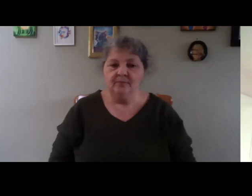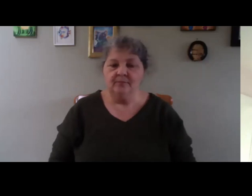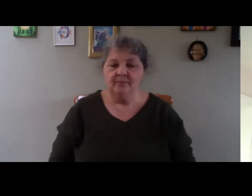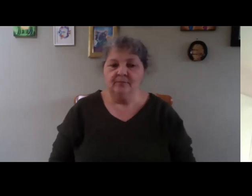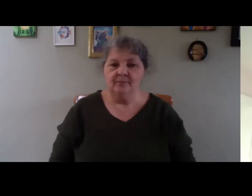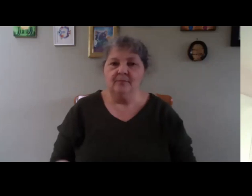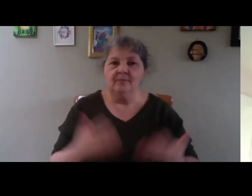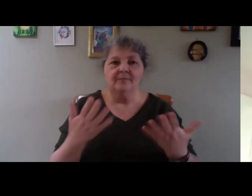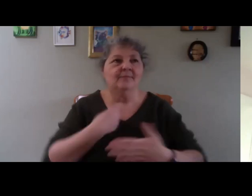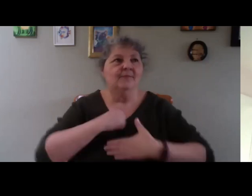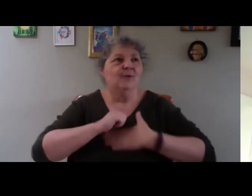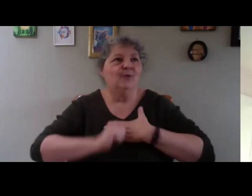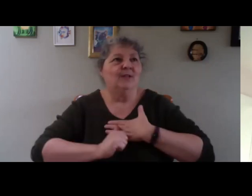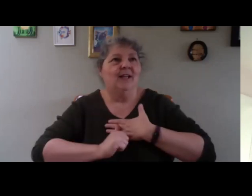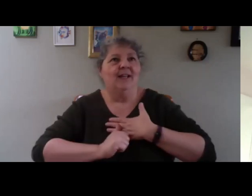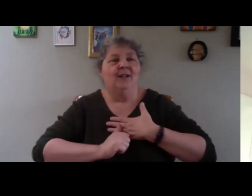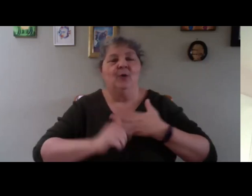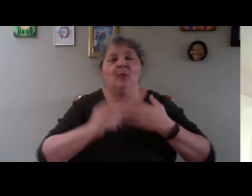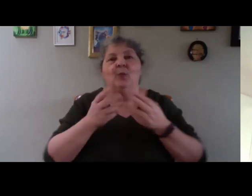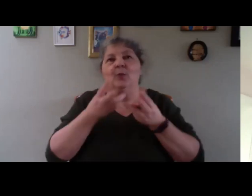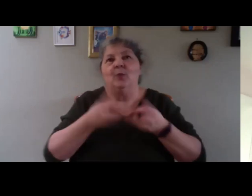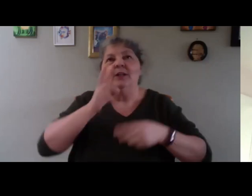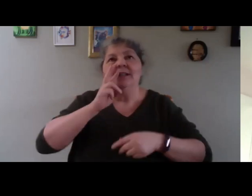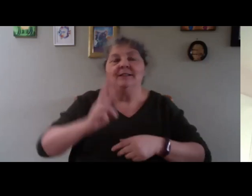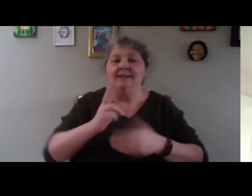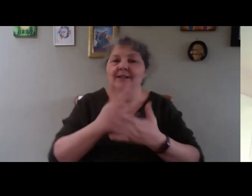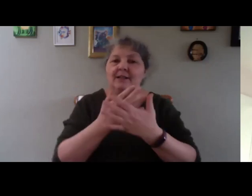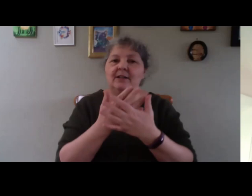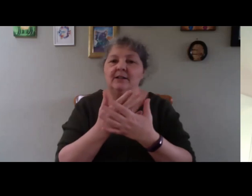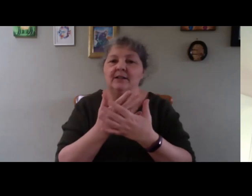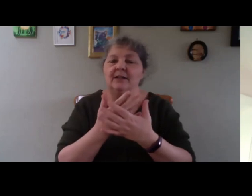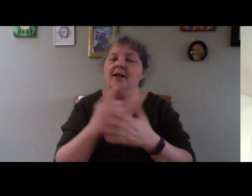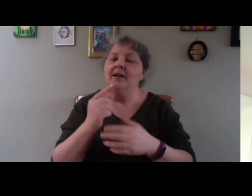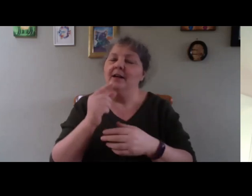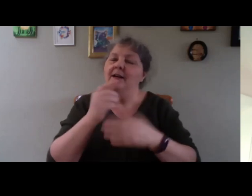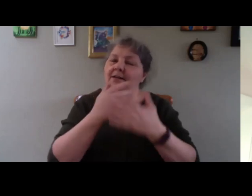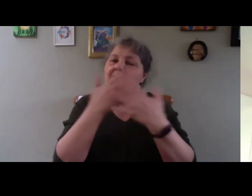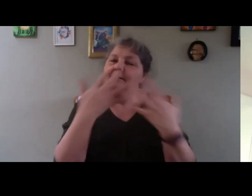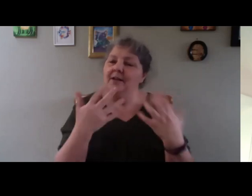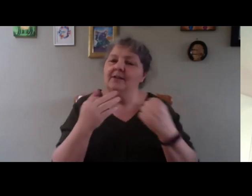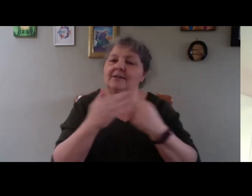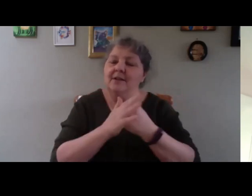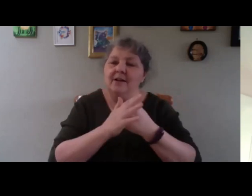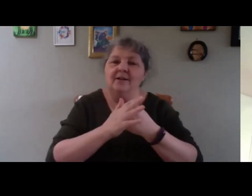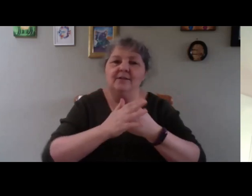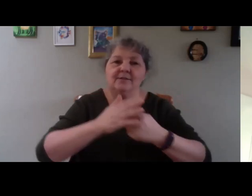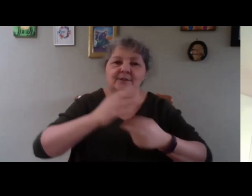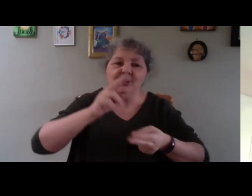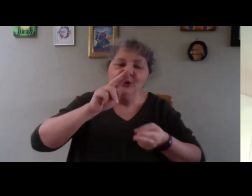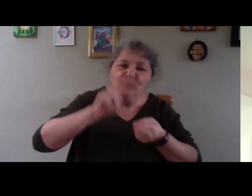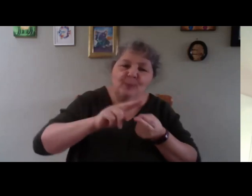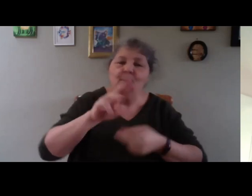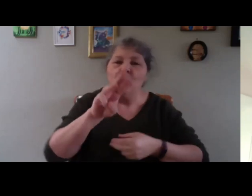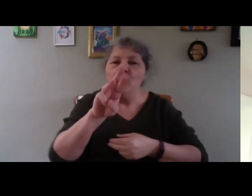Today, we're going to see how to build up a chip, a propagator.